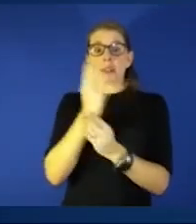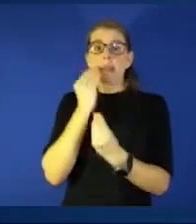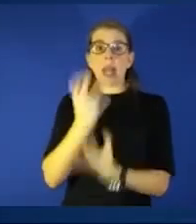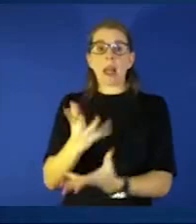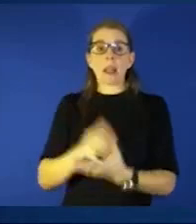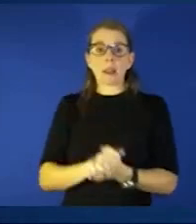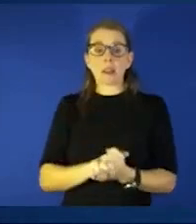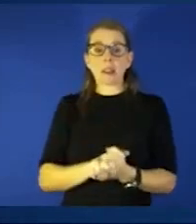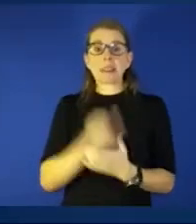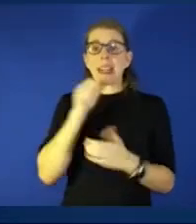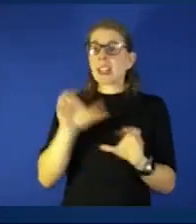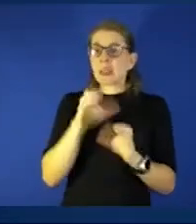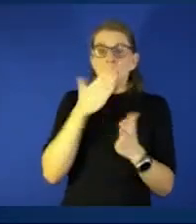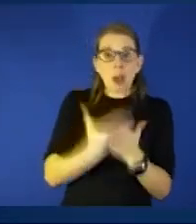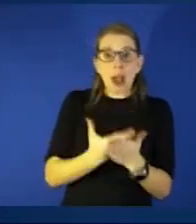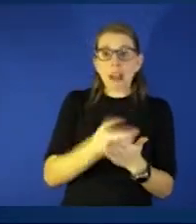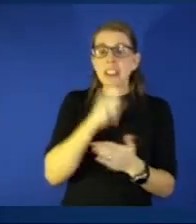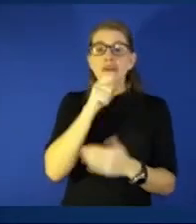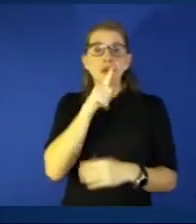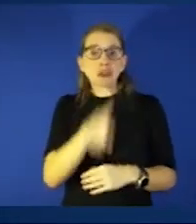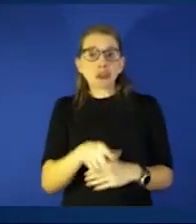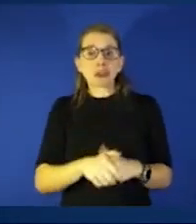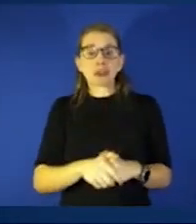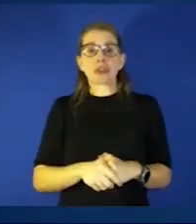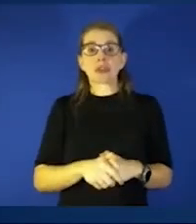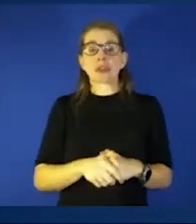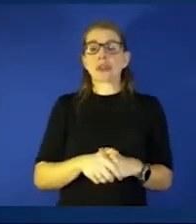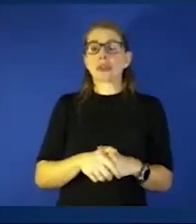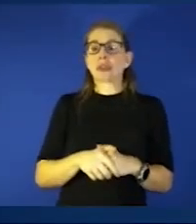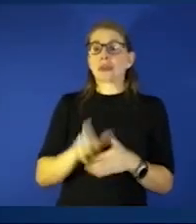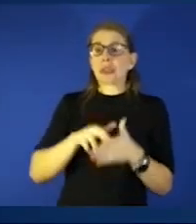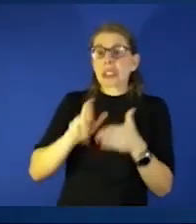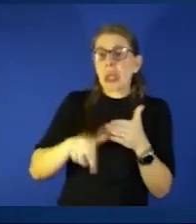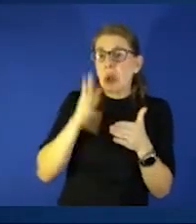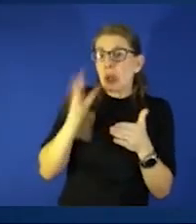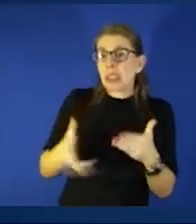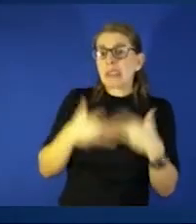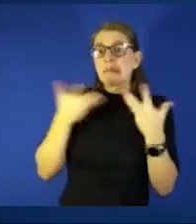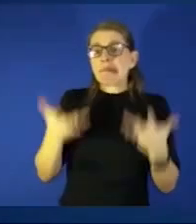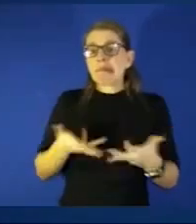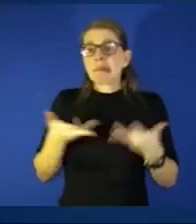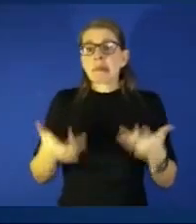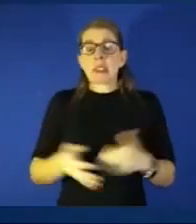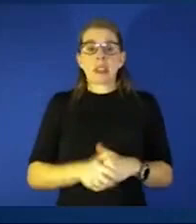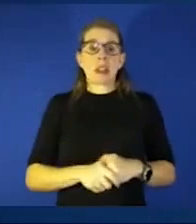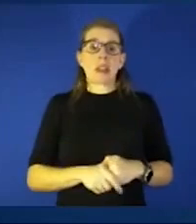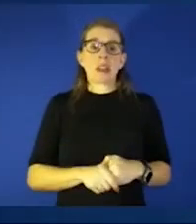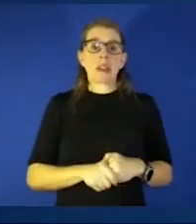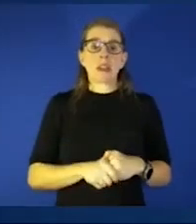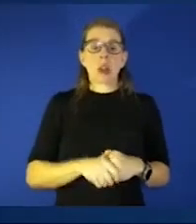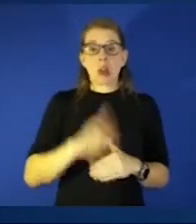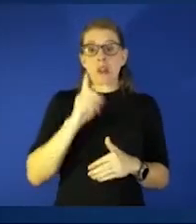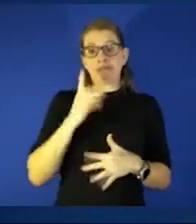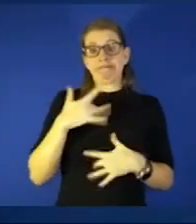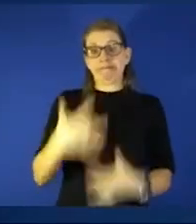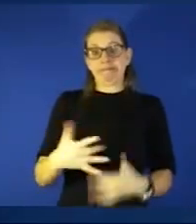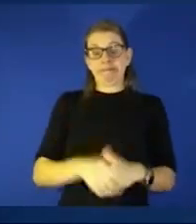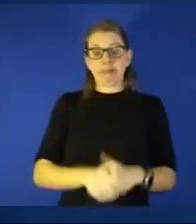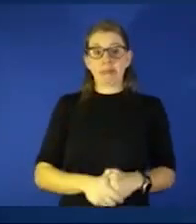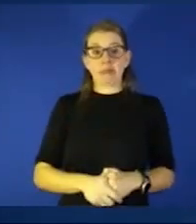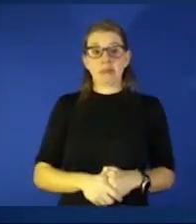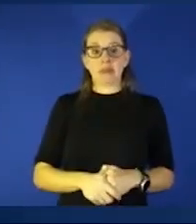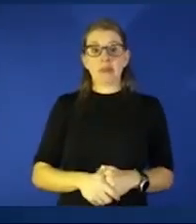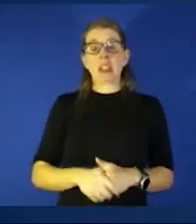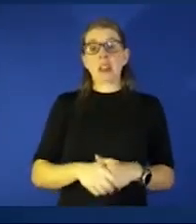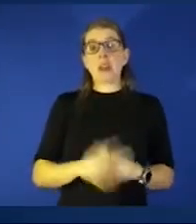not doing well we're not sure what our outcome is going to be and knowing that in for the most part it is preventable